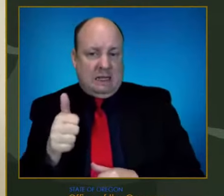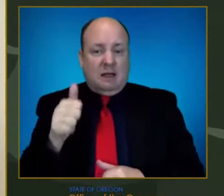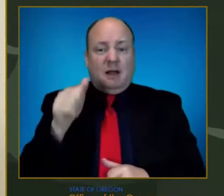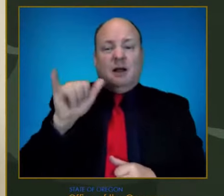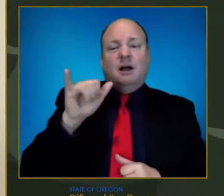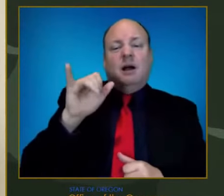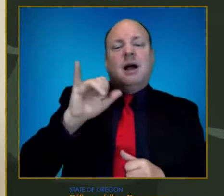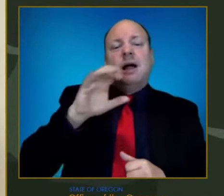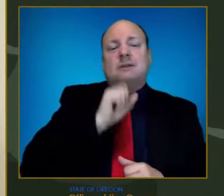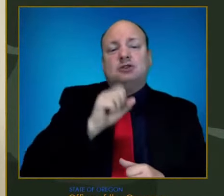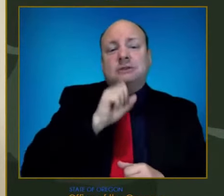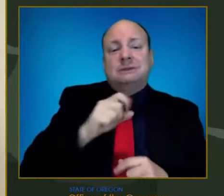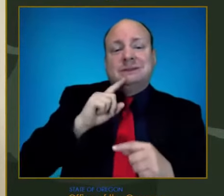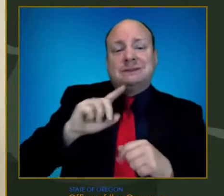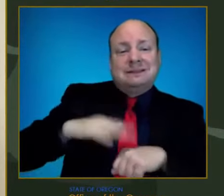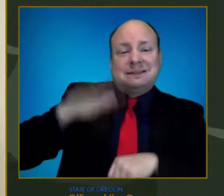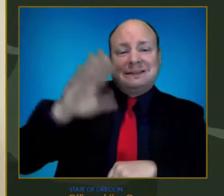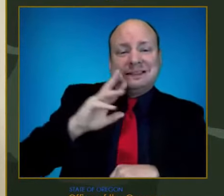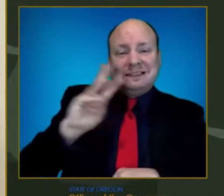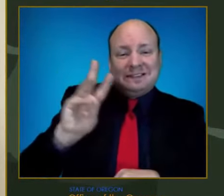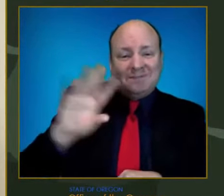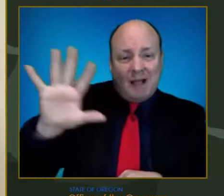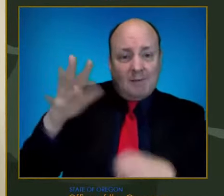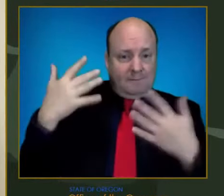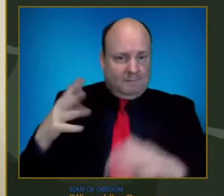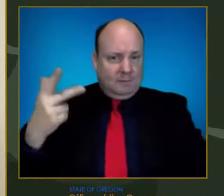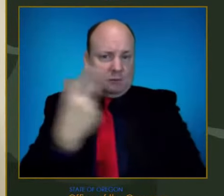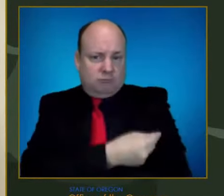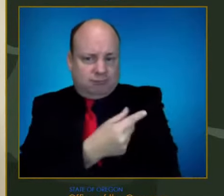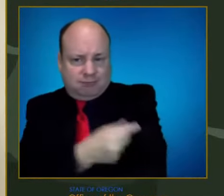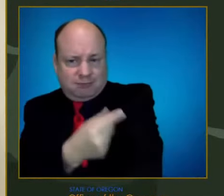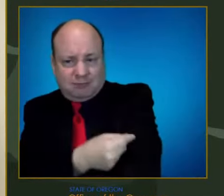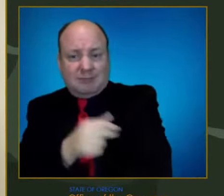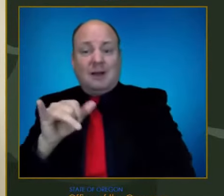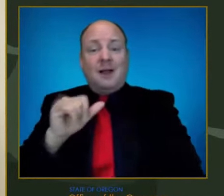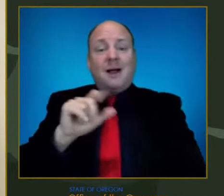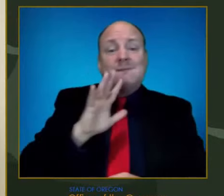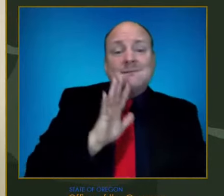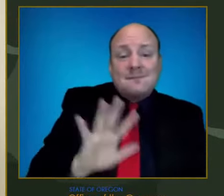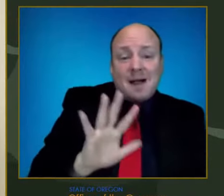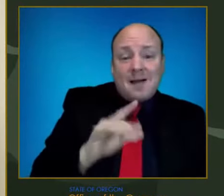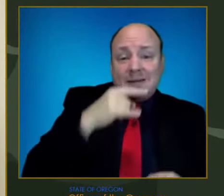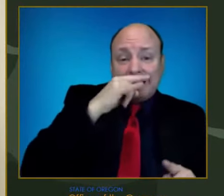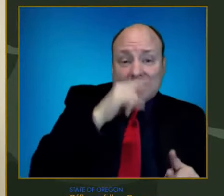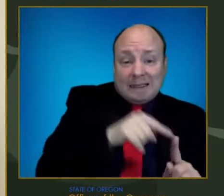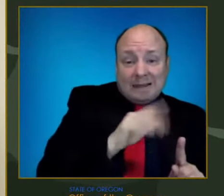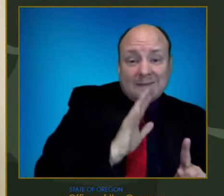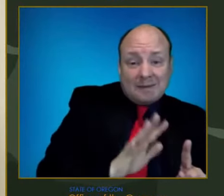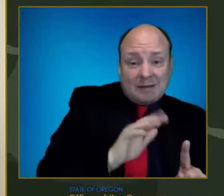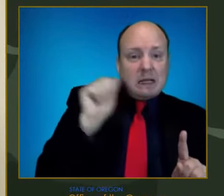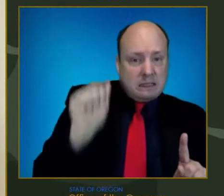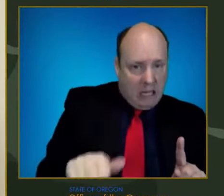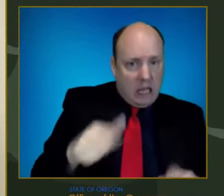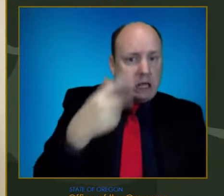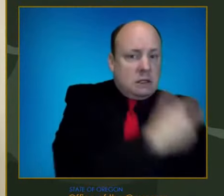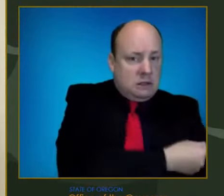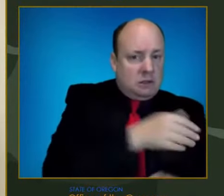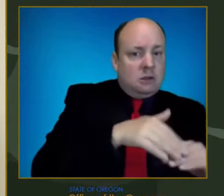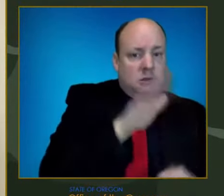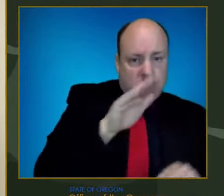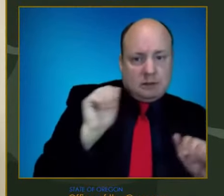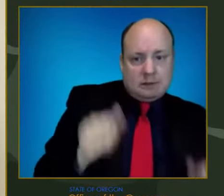And now our kiddos, 5 and older, are also eligible. Parents, we encourage you to get your kids